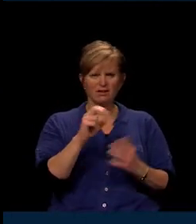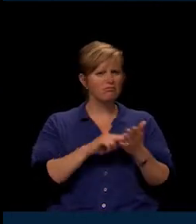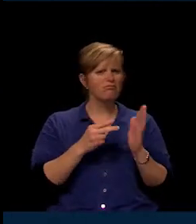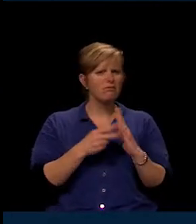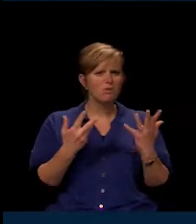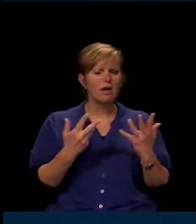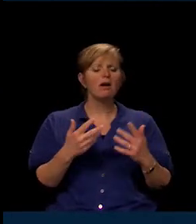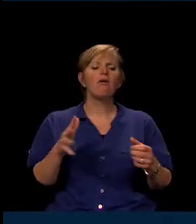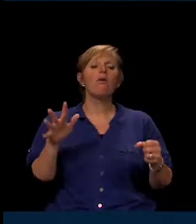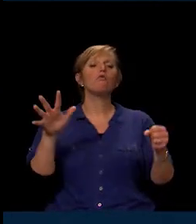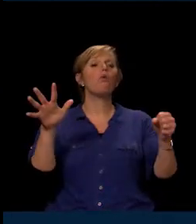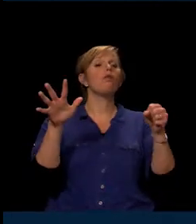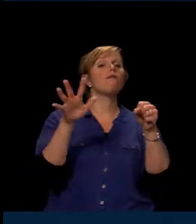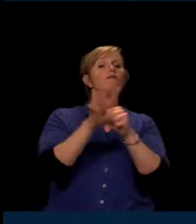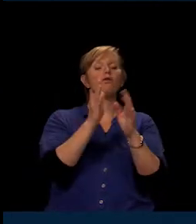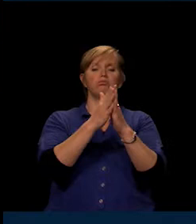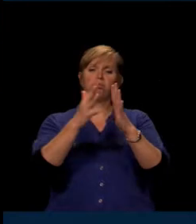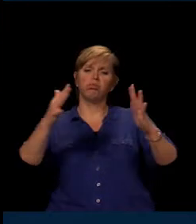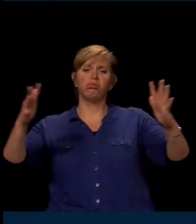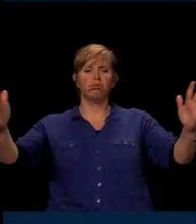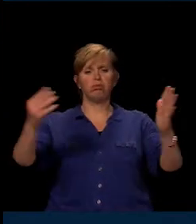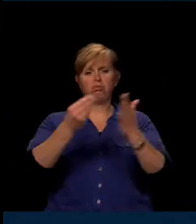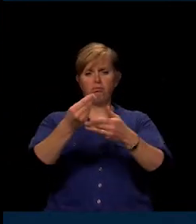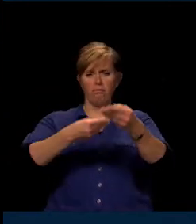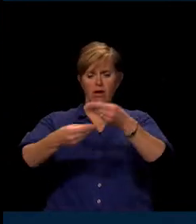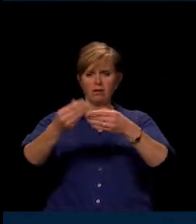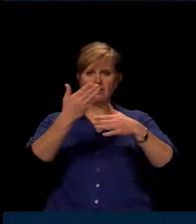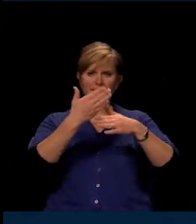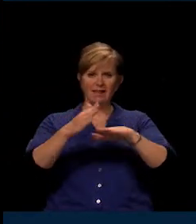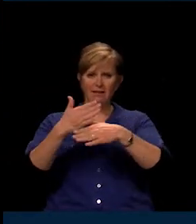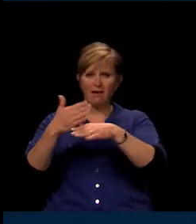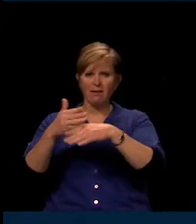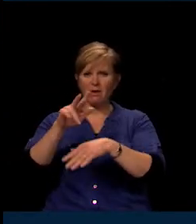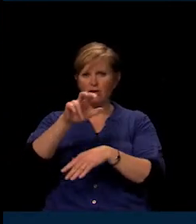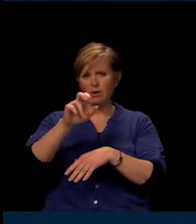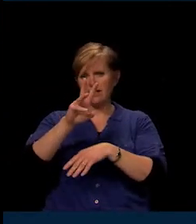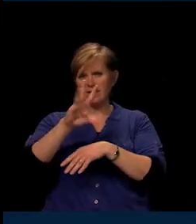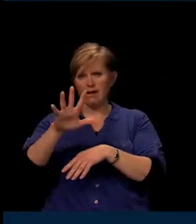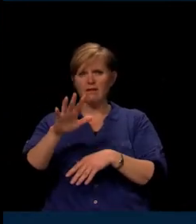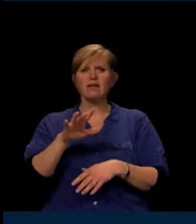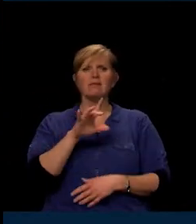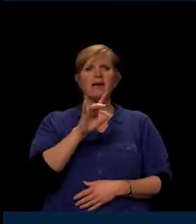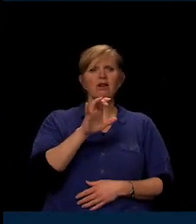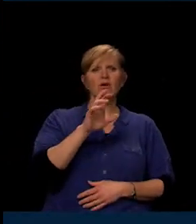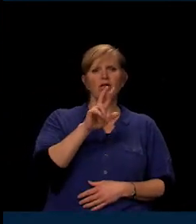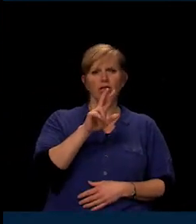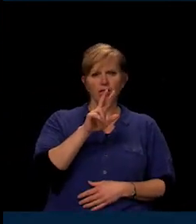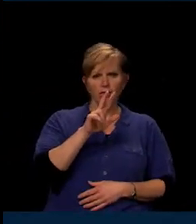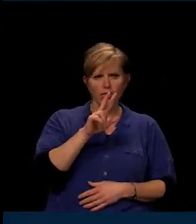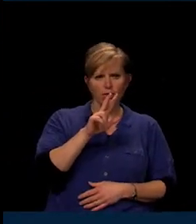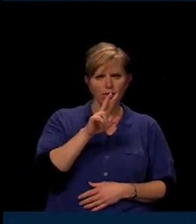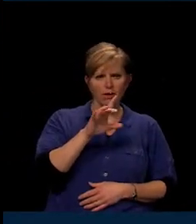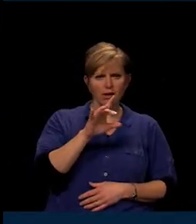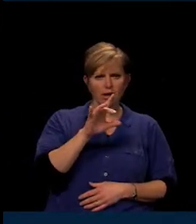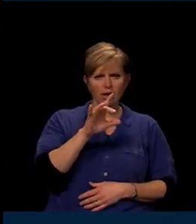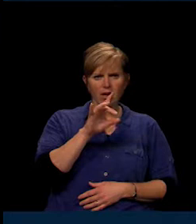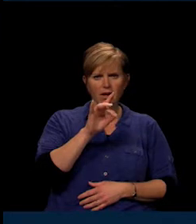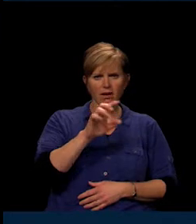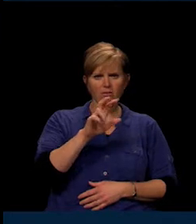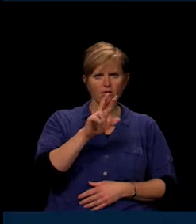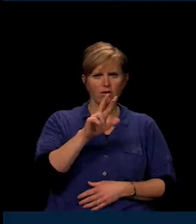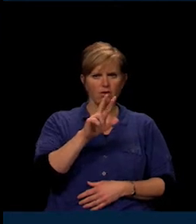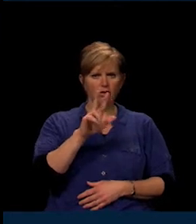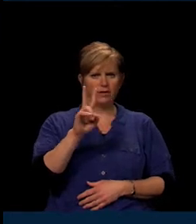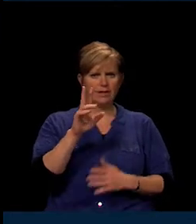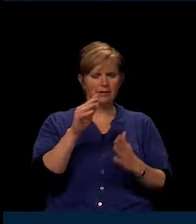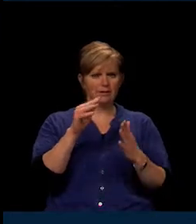divide it by 365, and for us that's about $830,000 a day we make. That's the size of our district. And